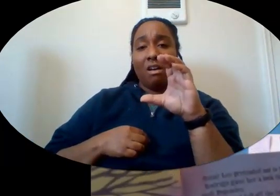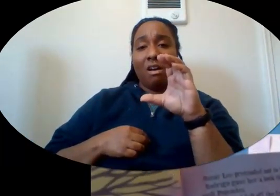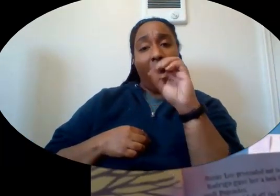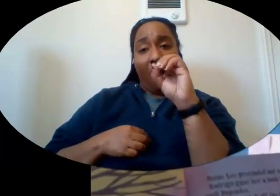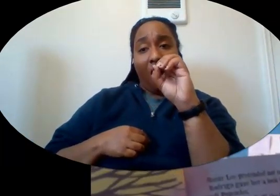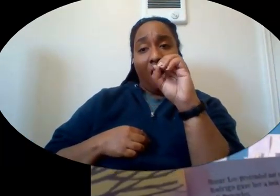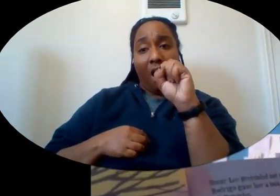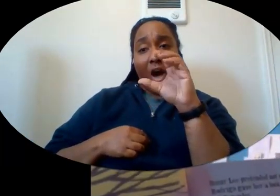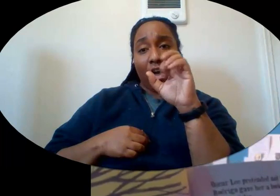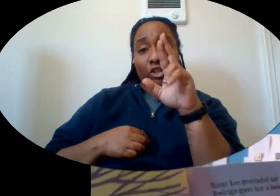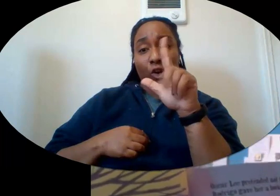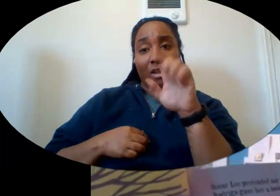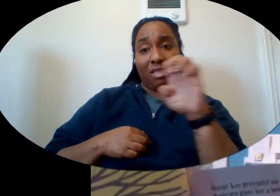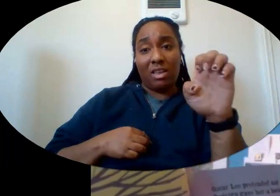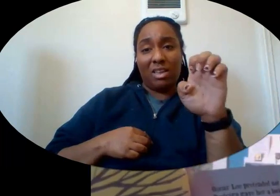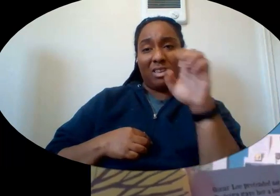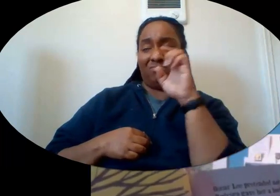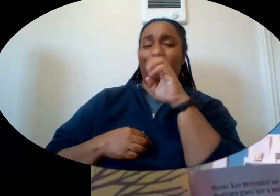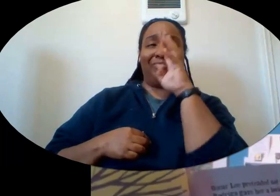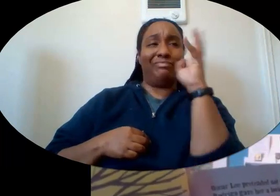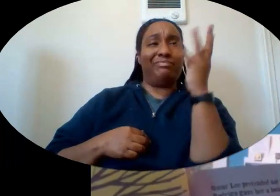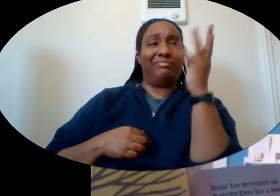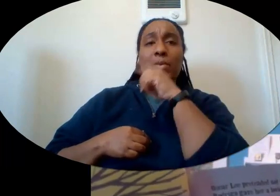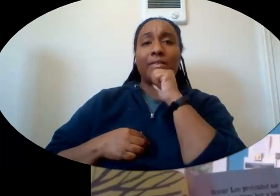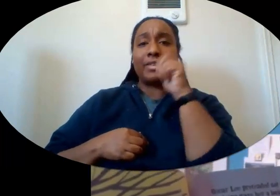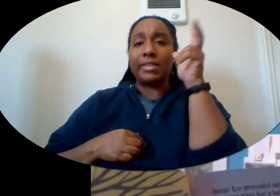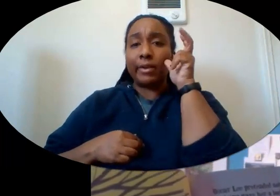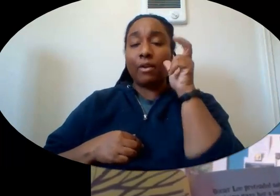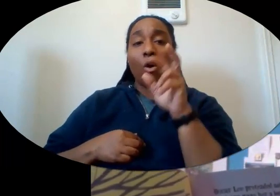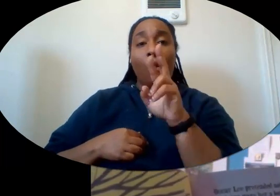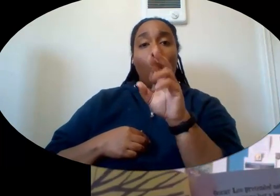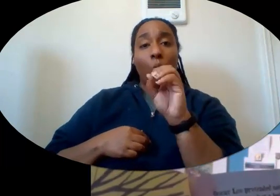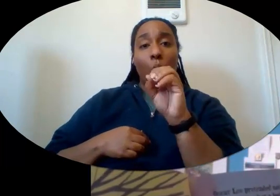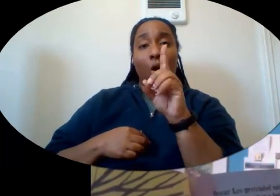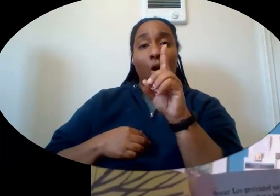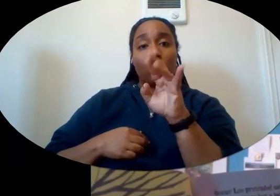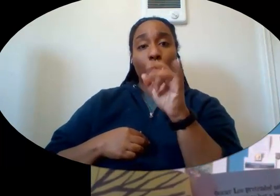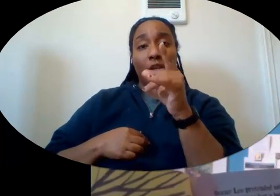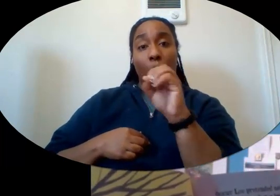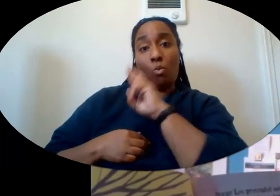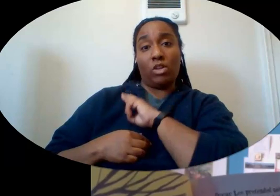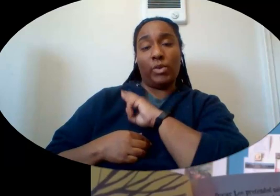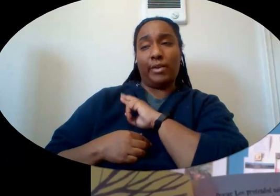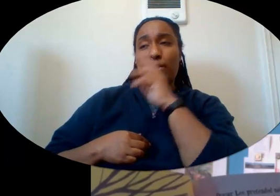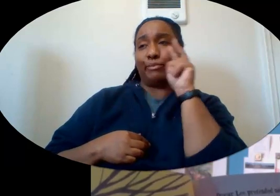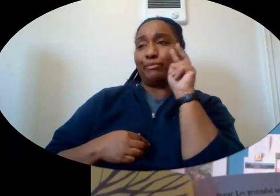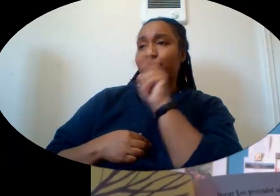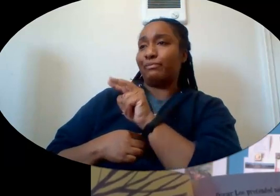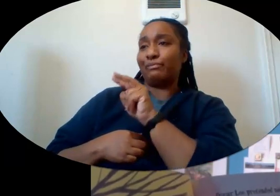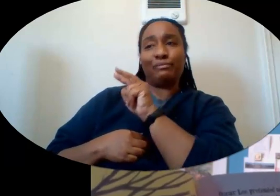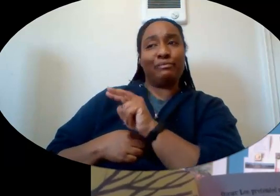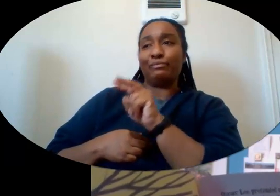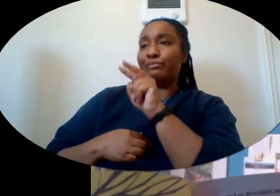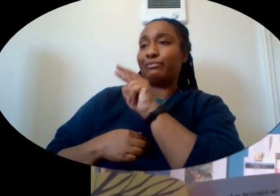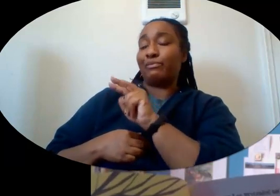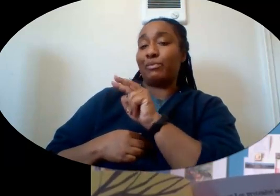Oscar Lee pretended not to hear her. Rodrigo gave her a look that could melt popsicles. Jose almost fell off